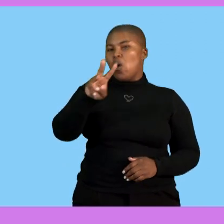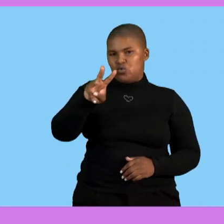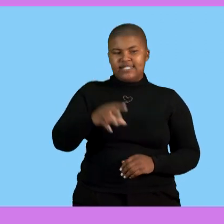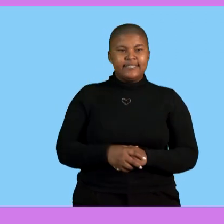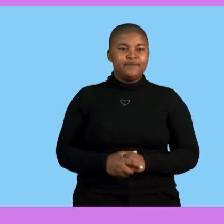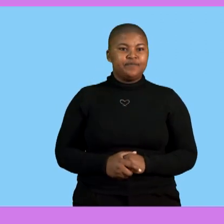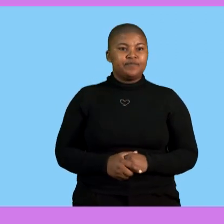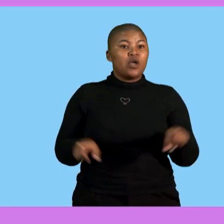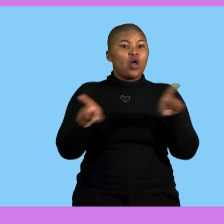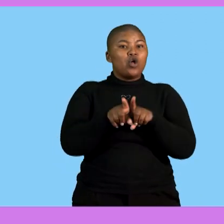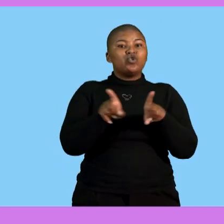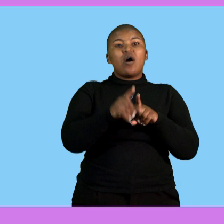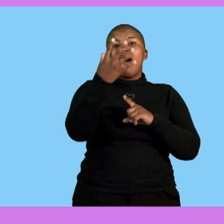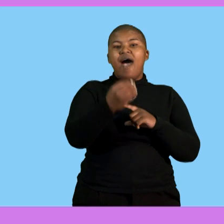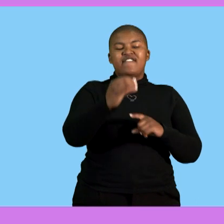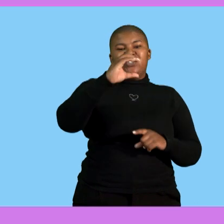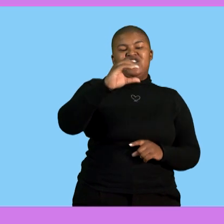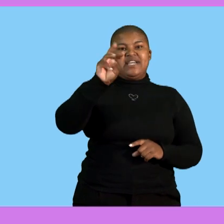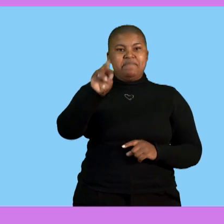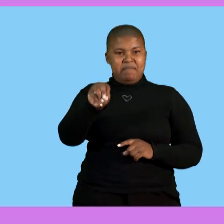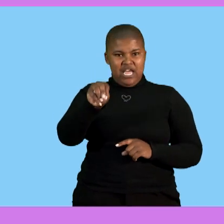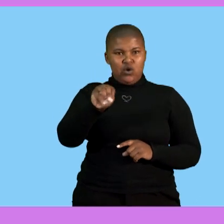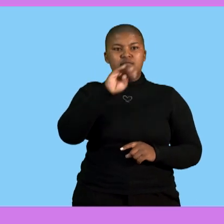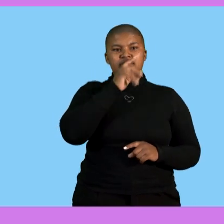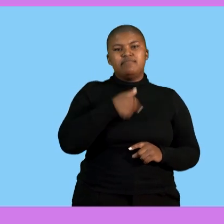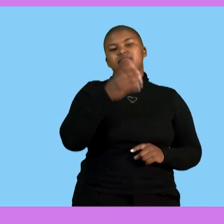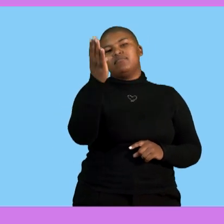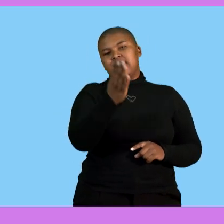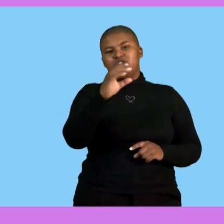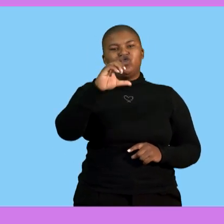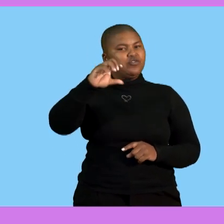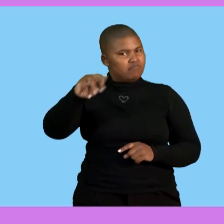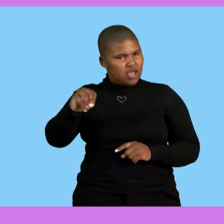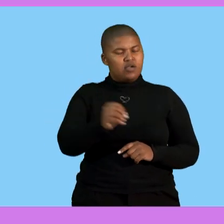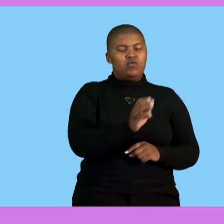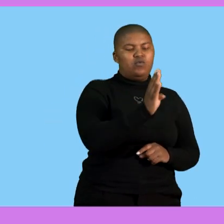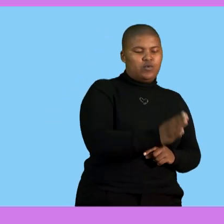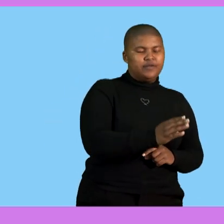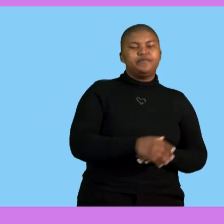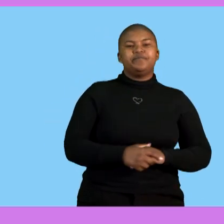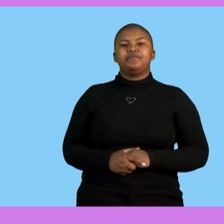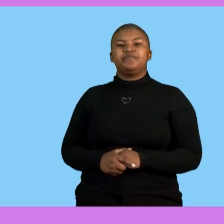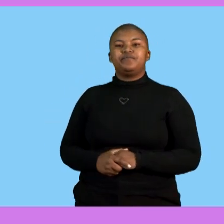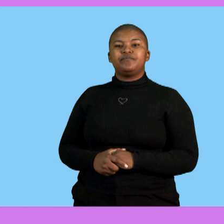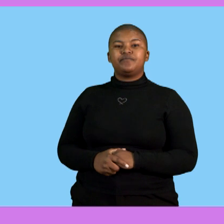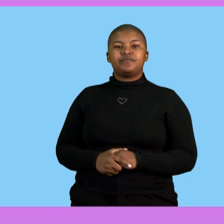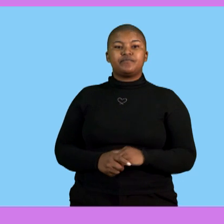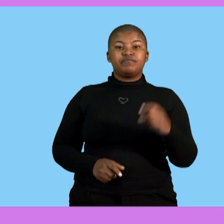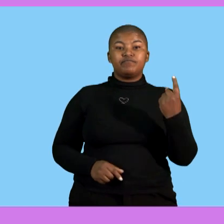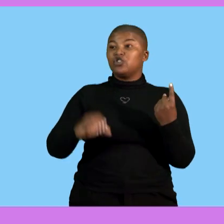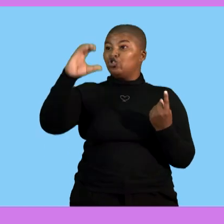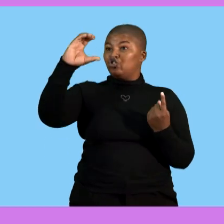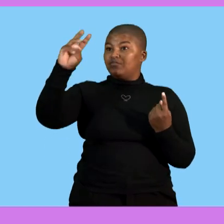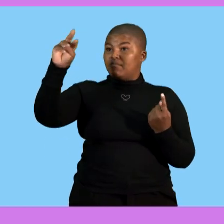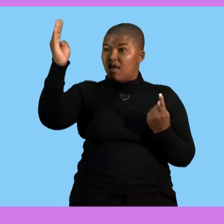also have chicken and mayo. So I cancel chicken and mayo. I record it down. Chicken